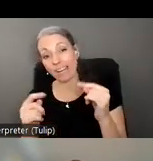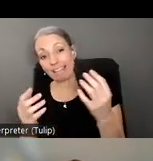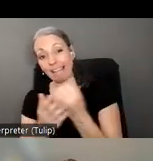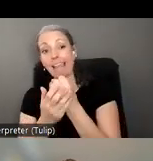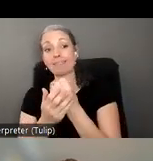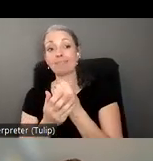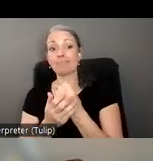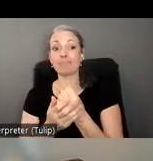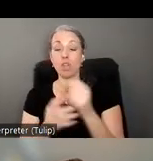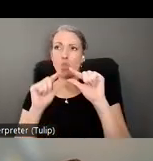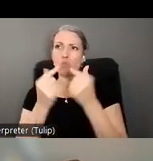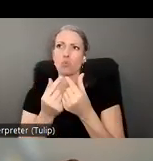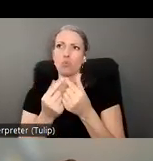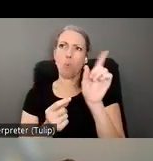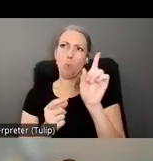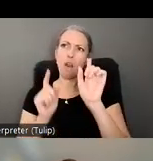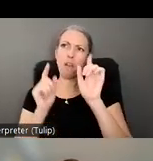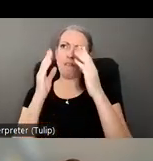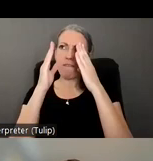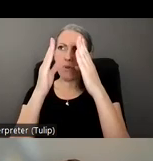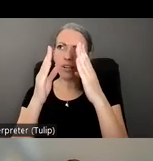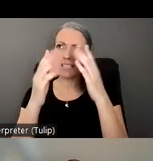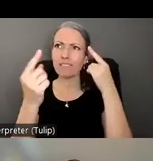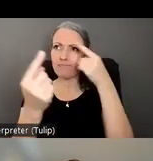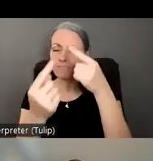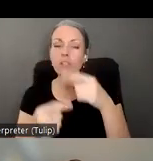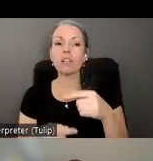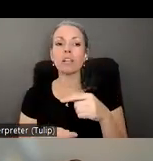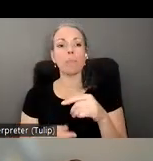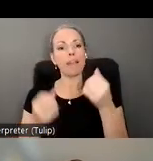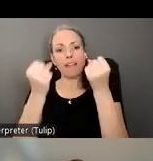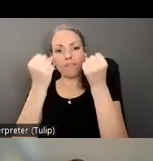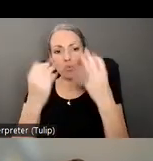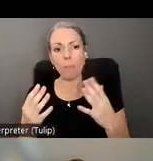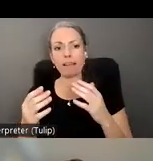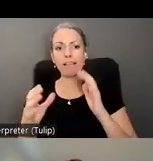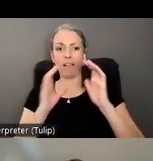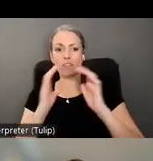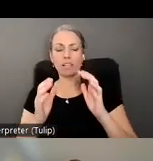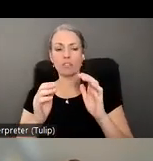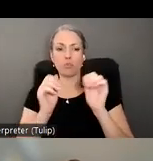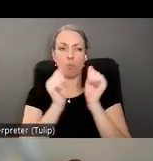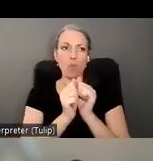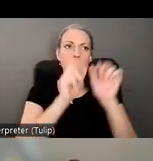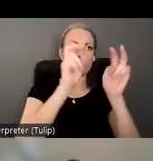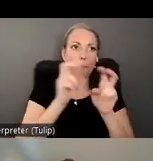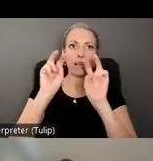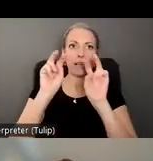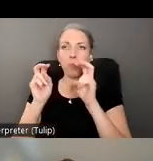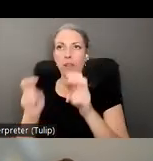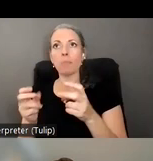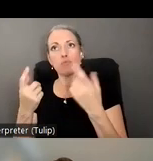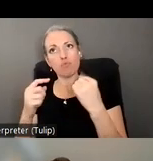group is going to head but there's been a lot of robust conversation um regarding various topics where we're looking to address and